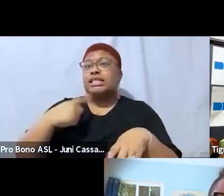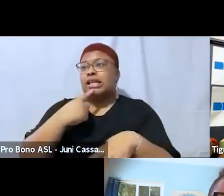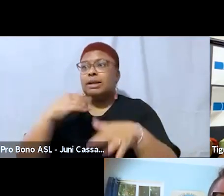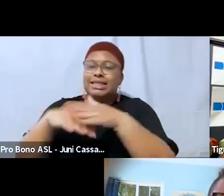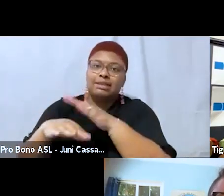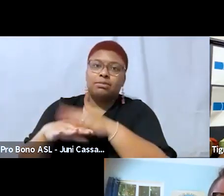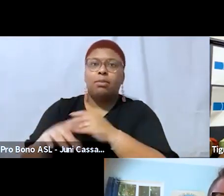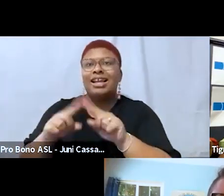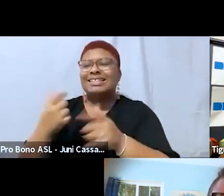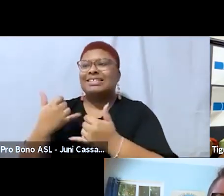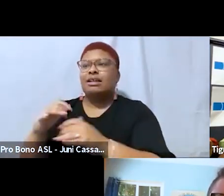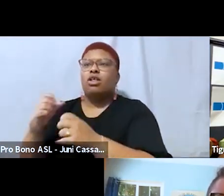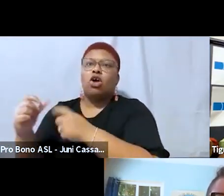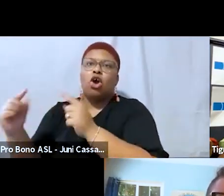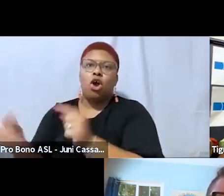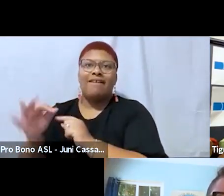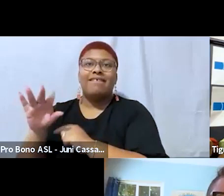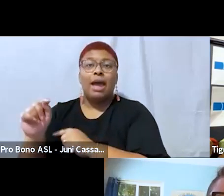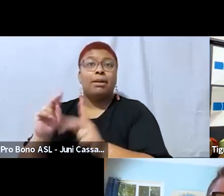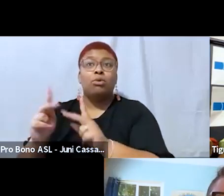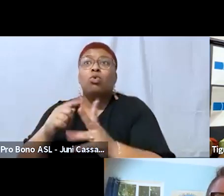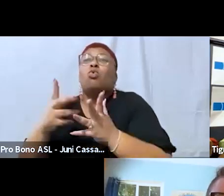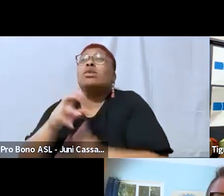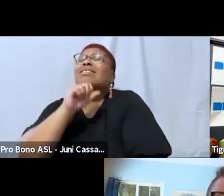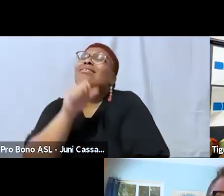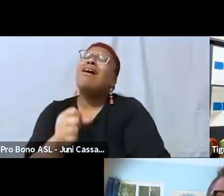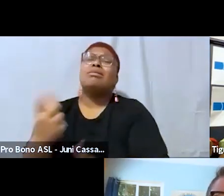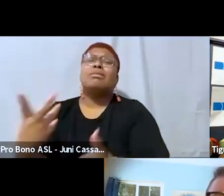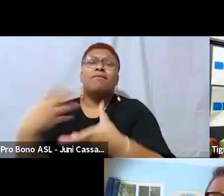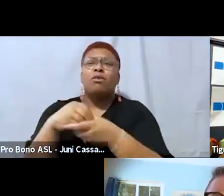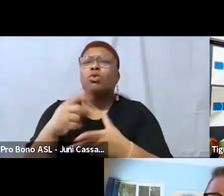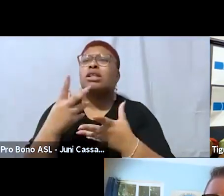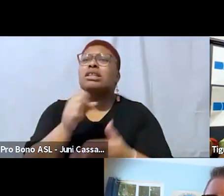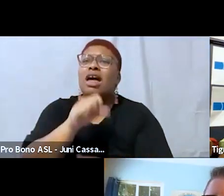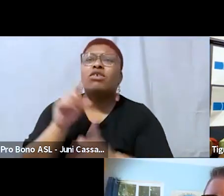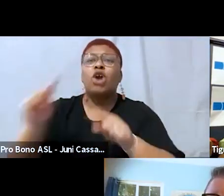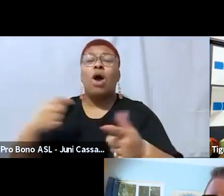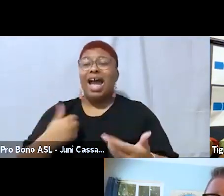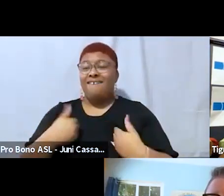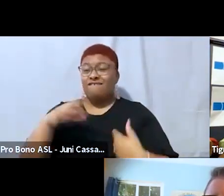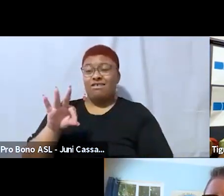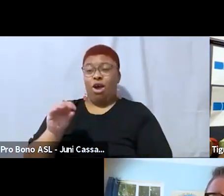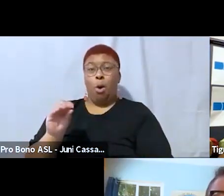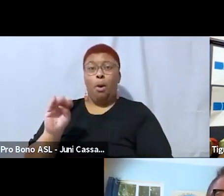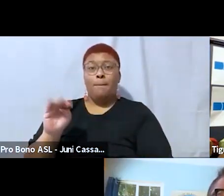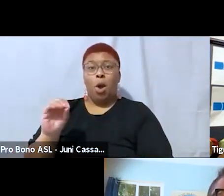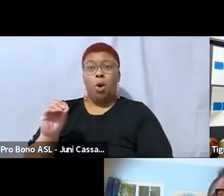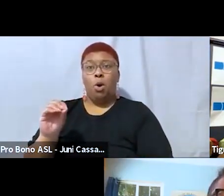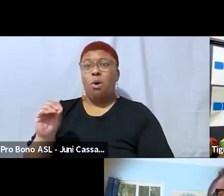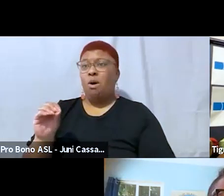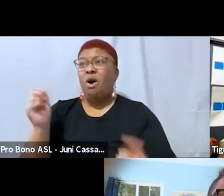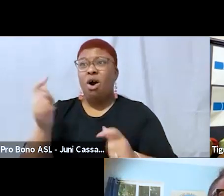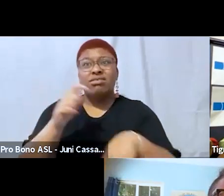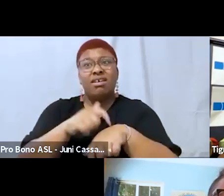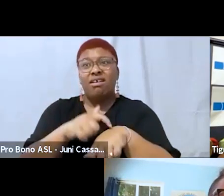harm to fat people who would love to go who would love you know i i have fomo all the time i look online and i see all these things that are